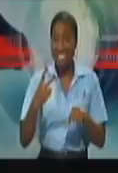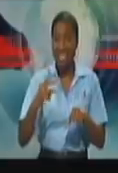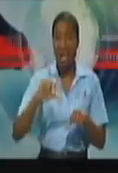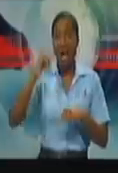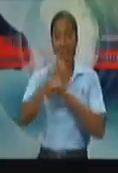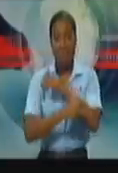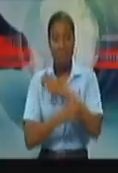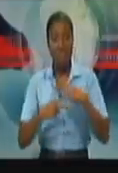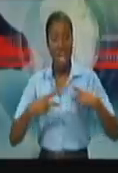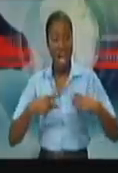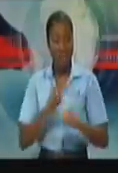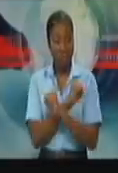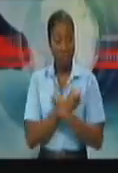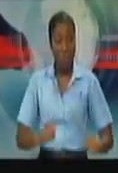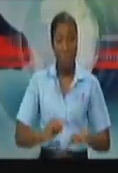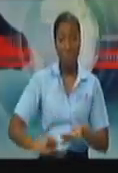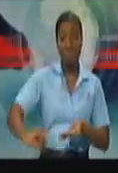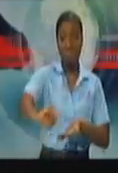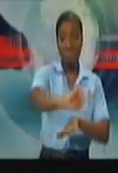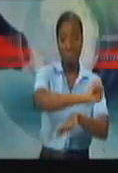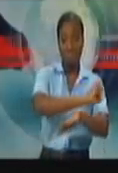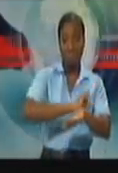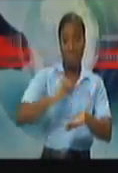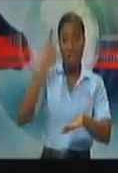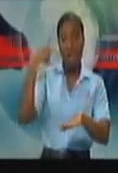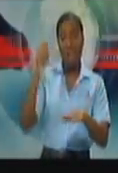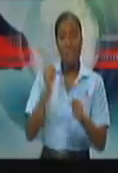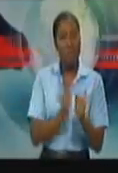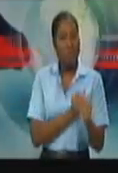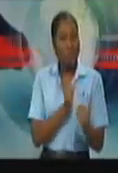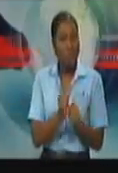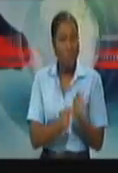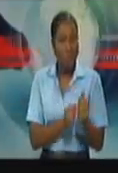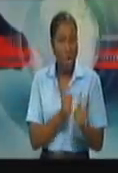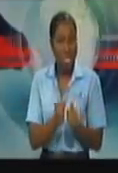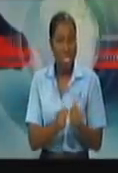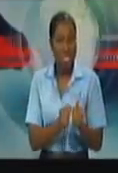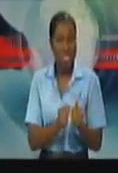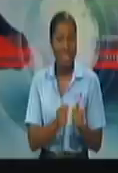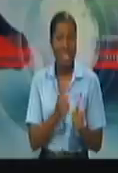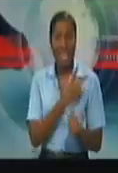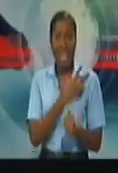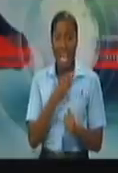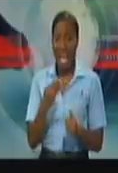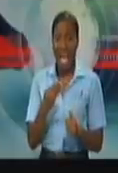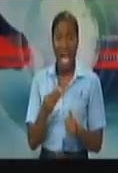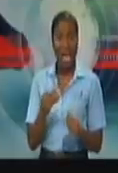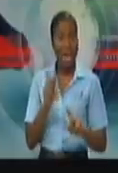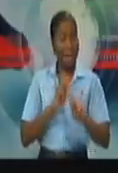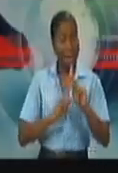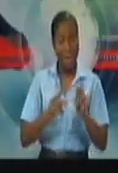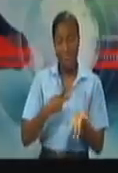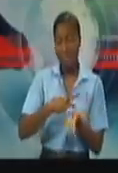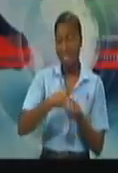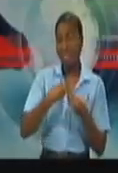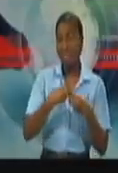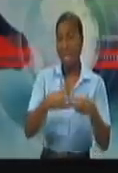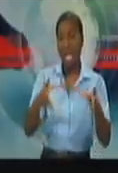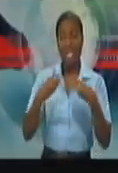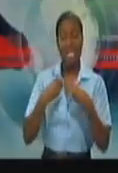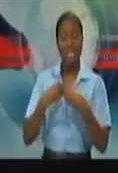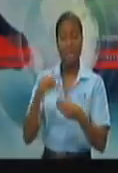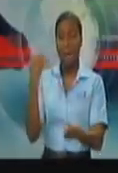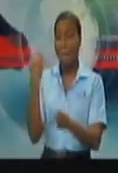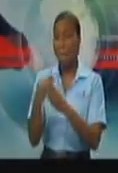course? What is being resumed and a lot of money is being paid to host these events? Given